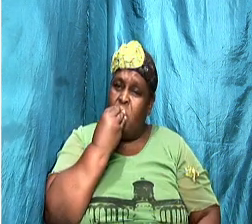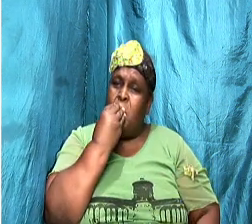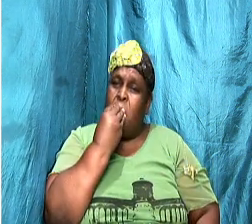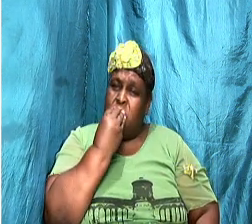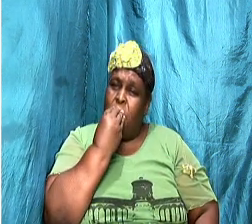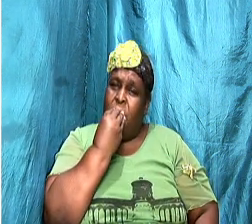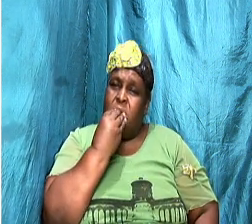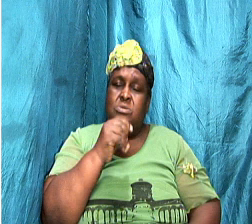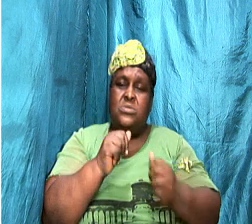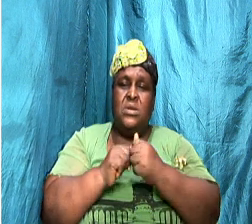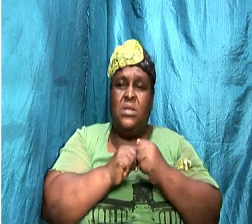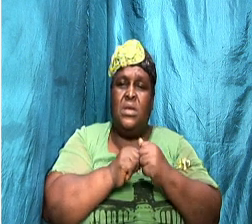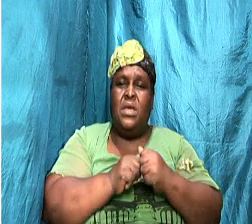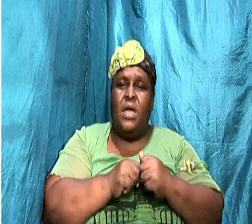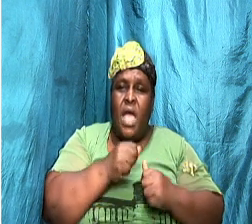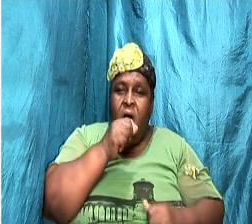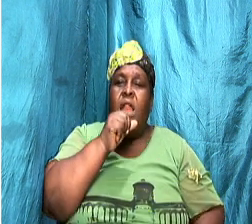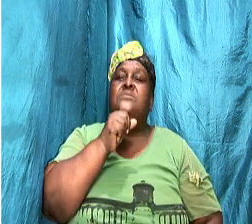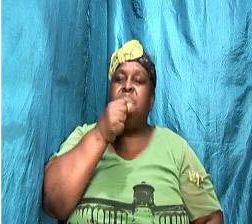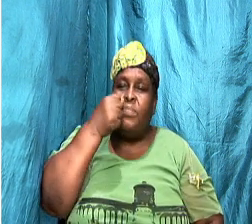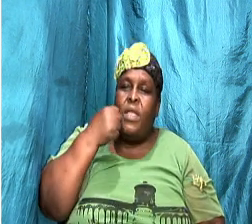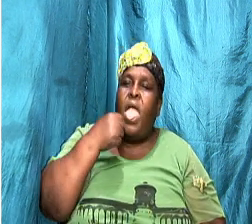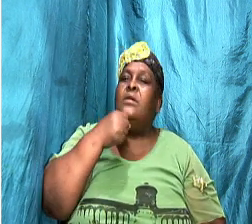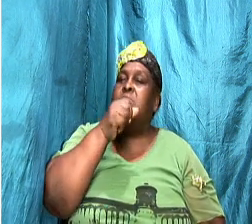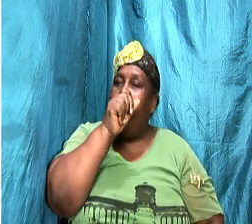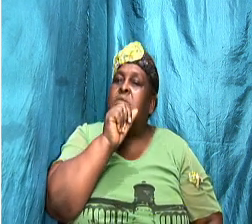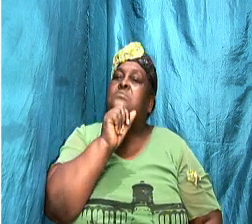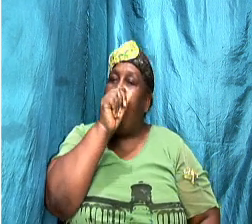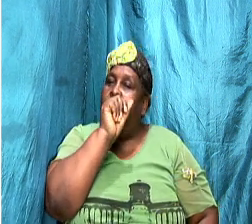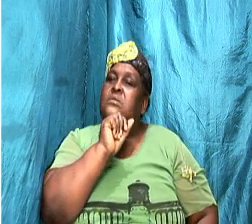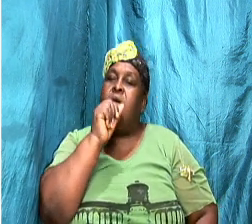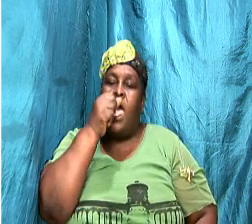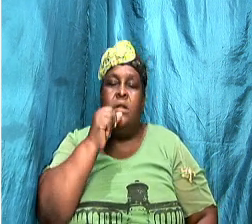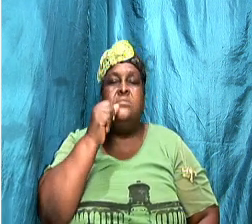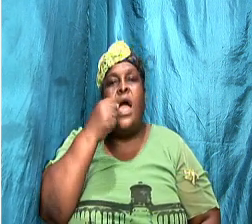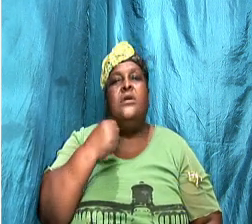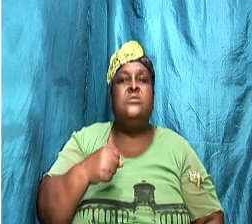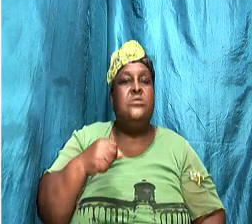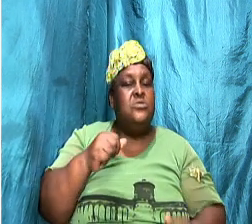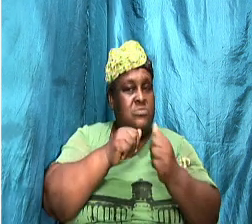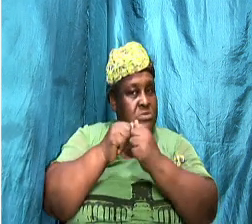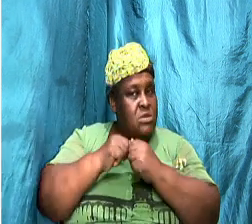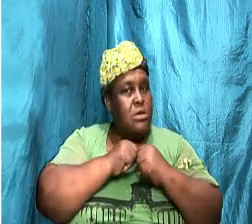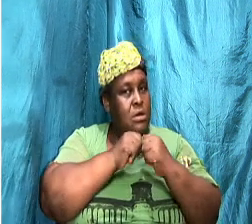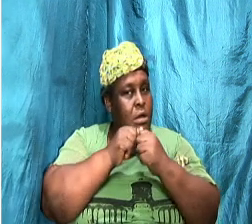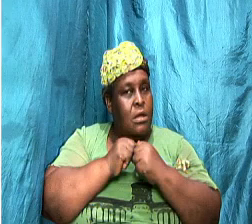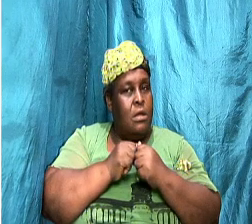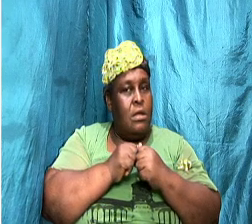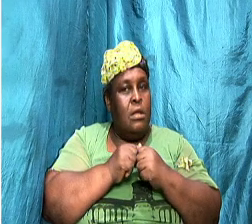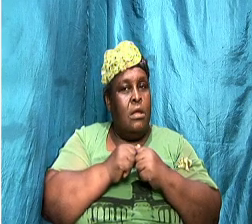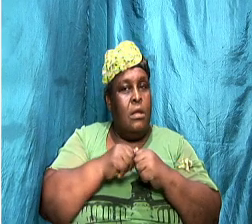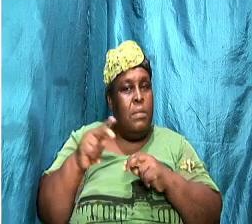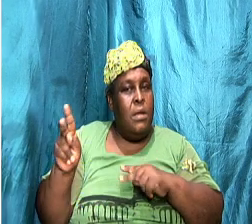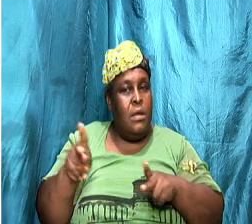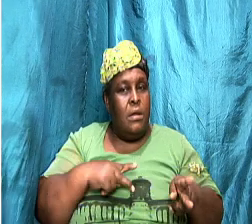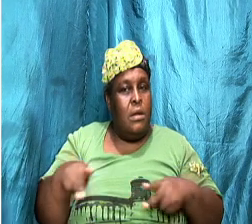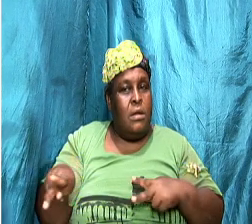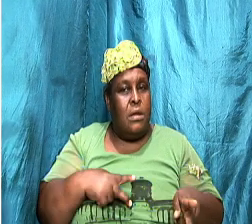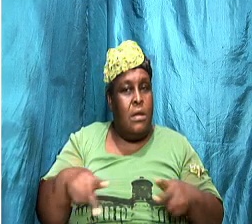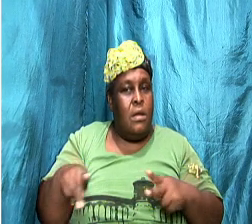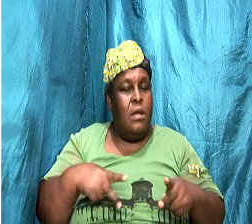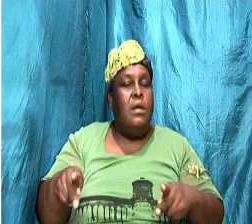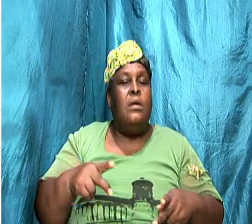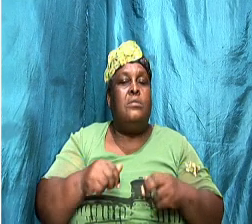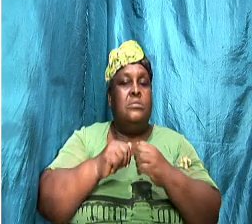if you can't buy ice cream together then you buy ice cream together if you can picnic have a little